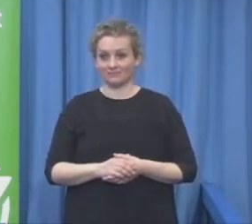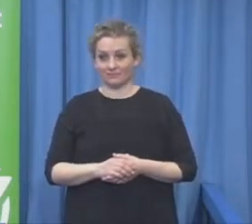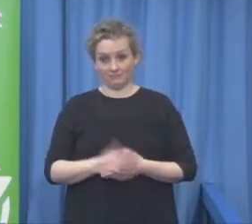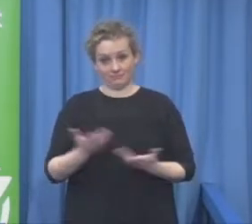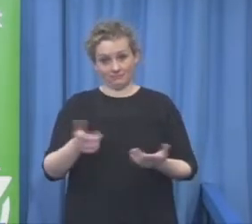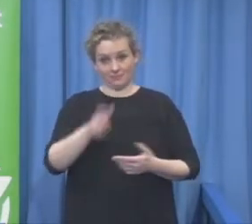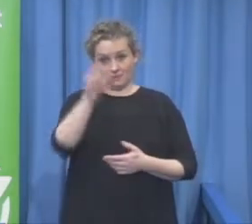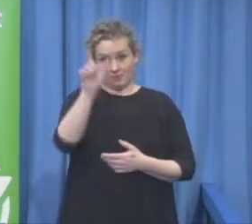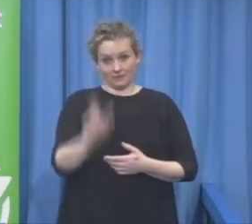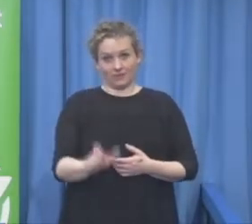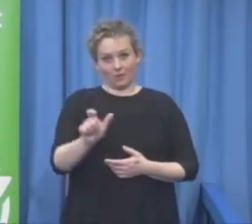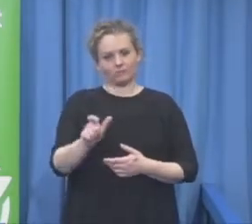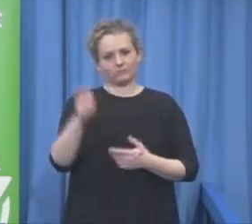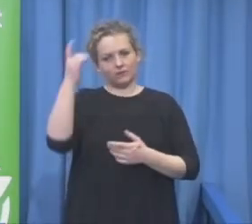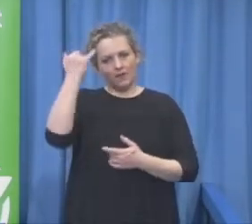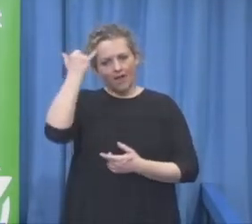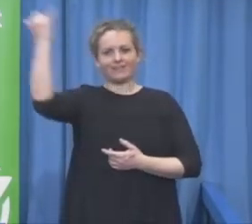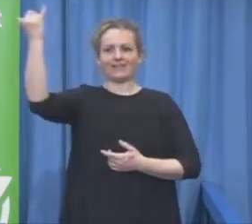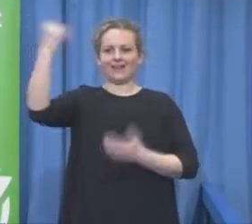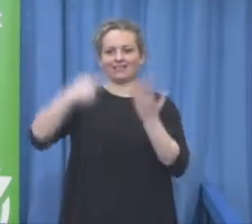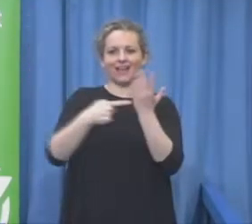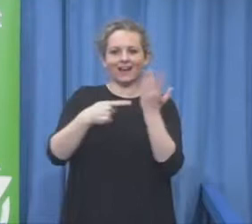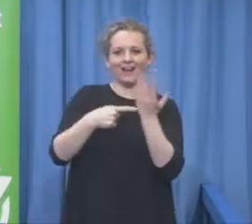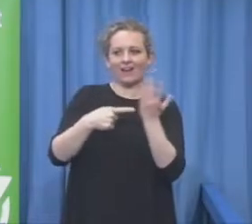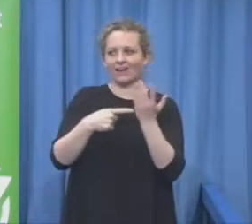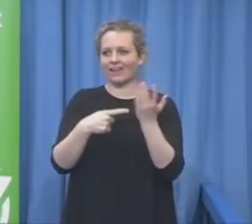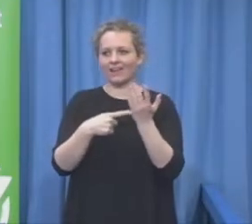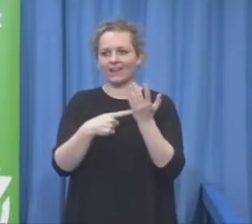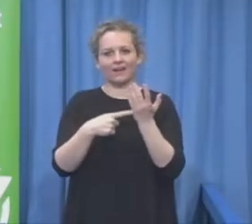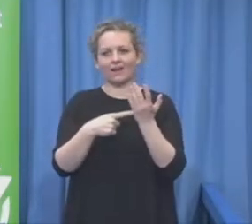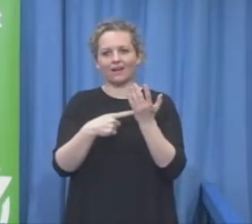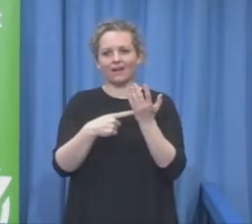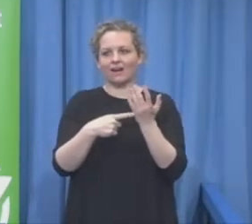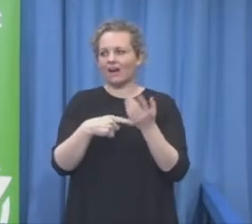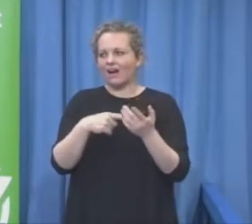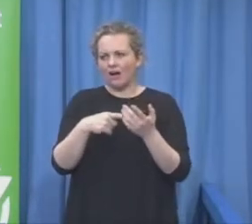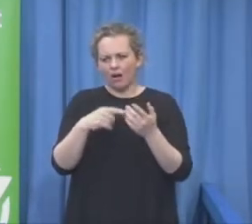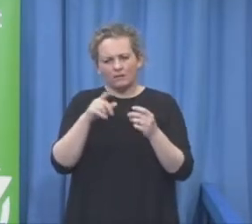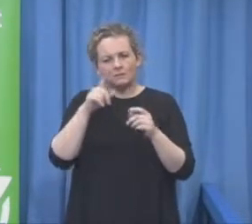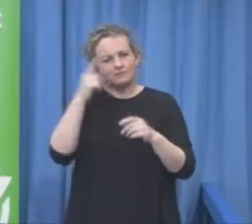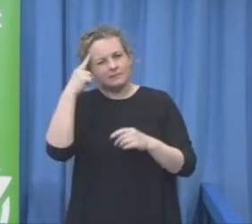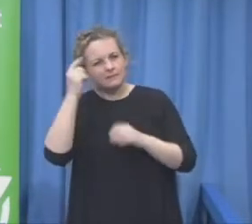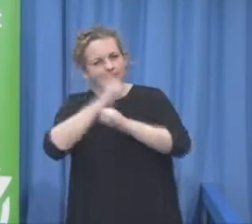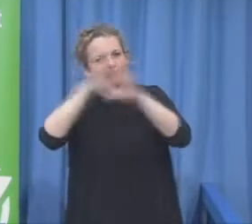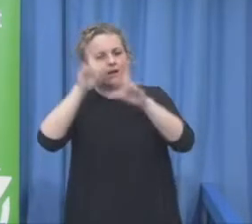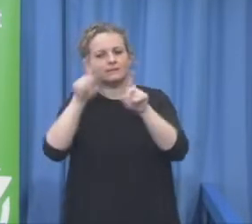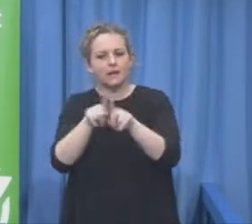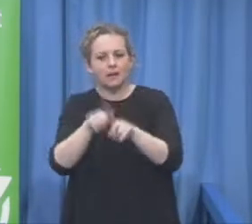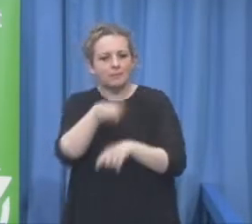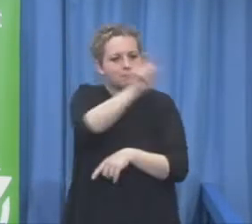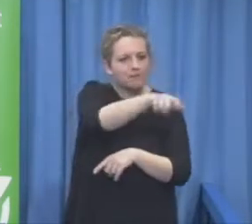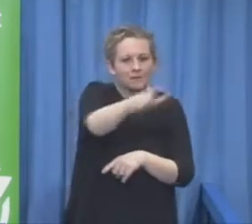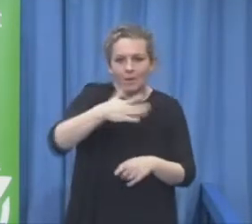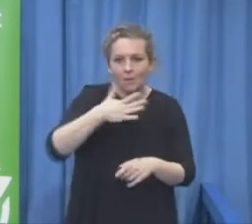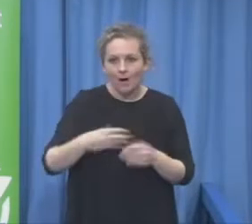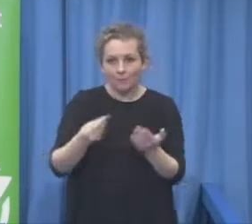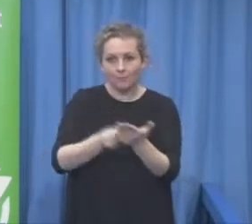yeah the next uh the trial uh named the super sports shop so we